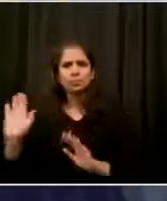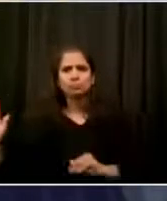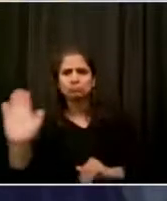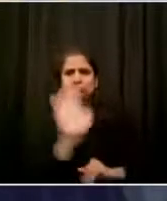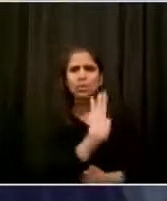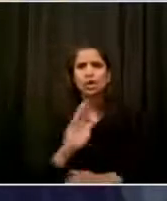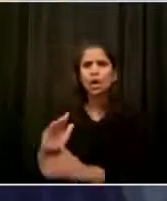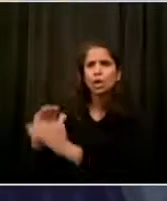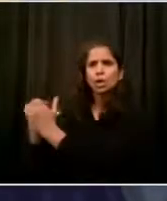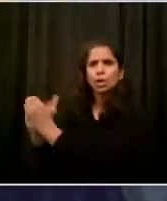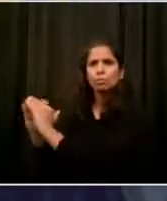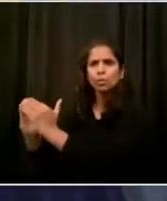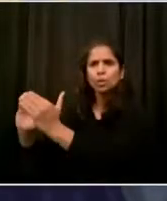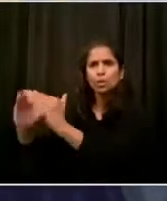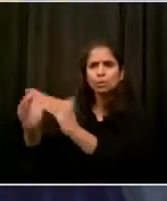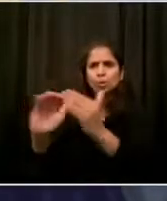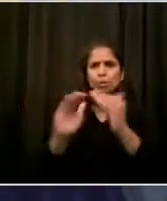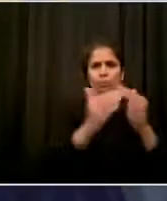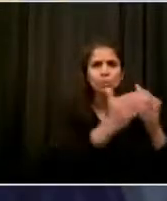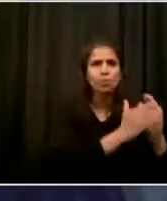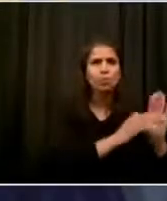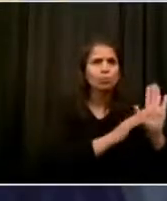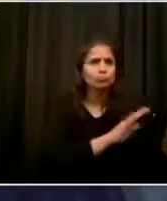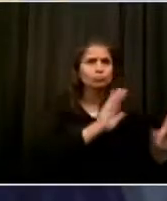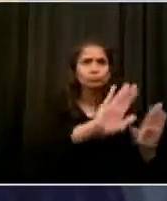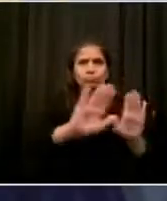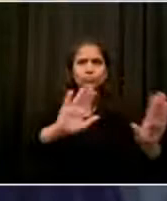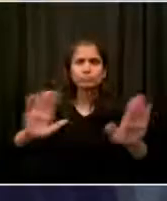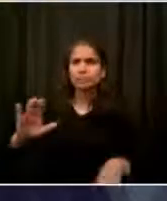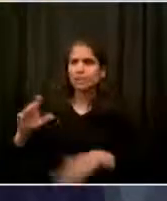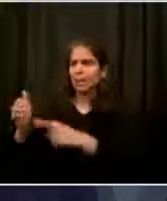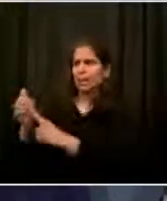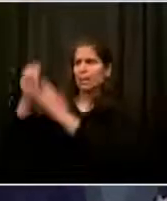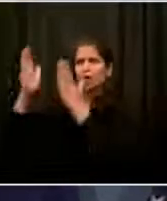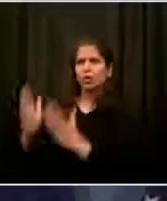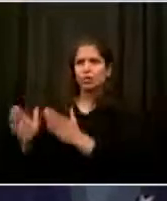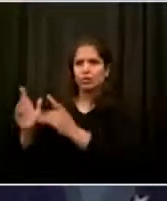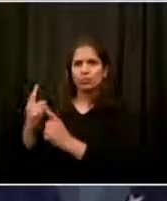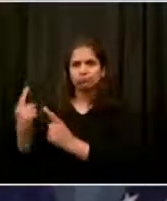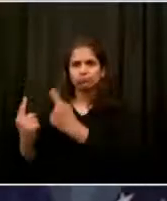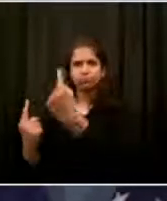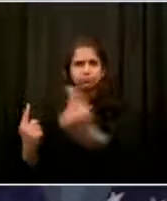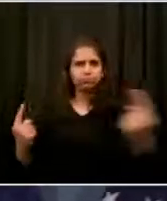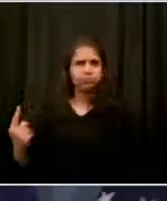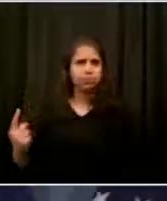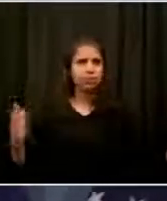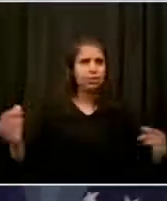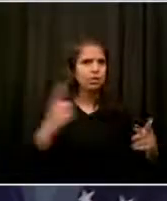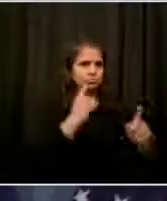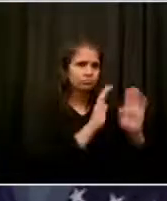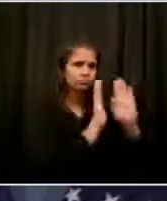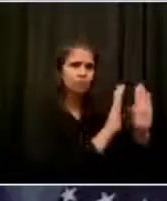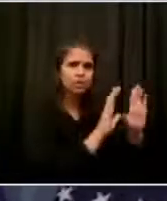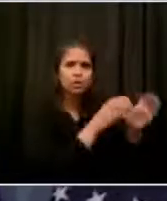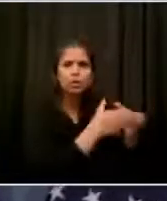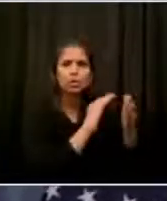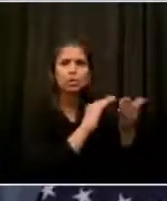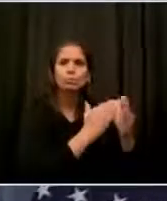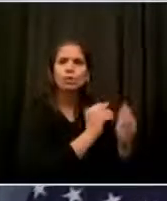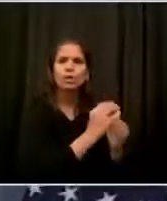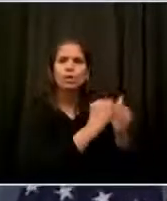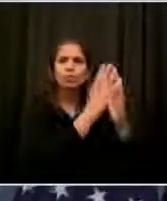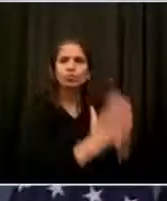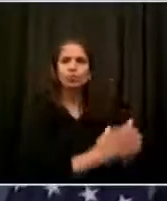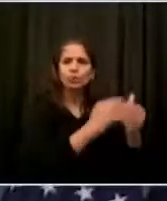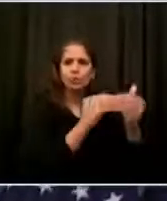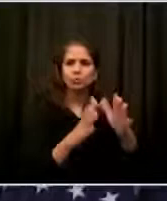that they bring forward the pain, the anger, the frustration, but the solutions, the things that we can do